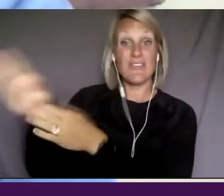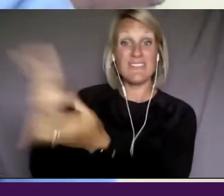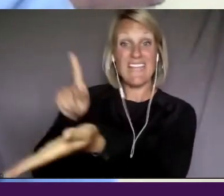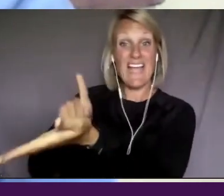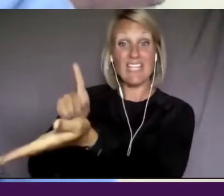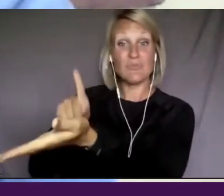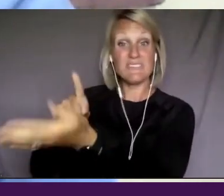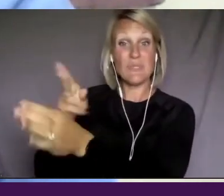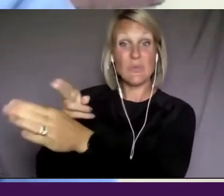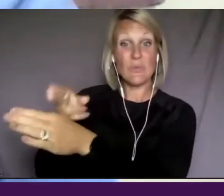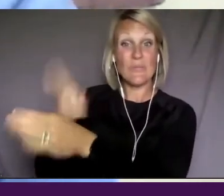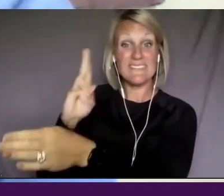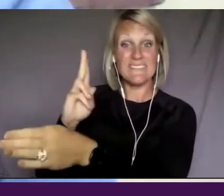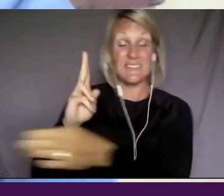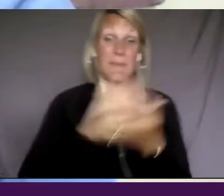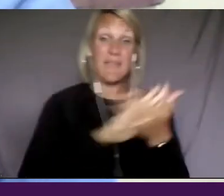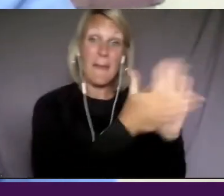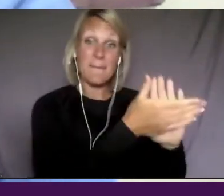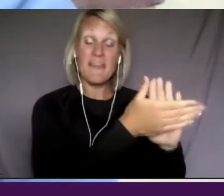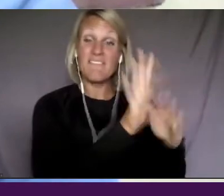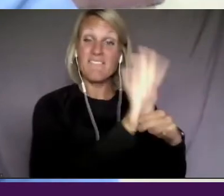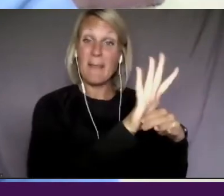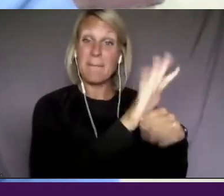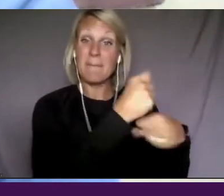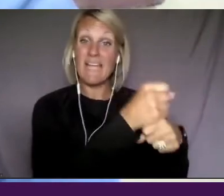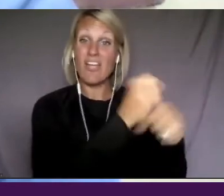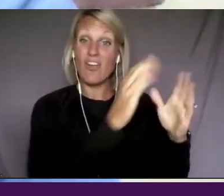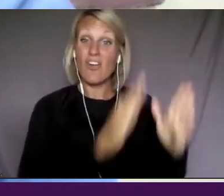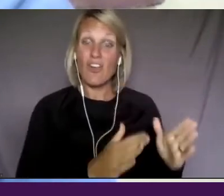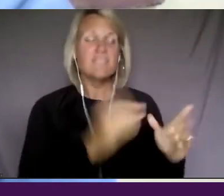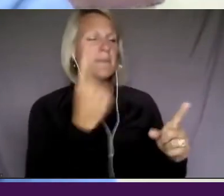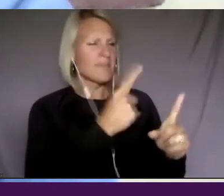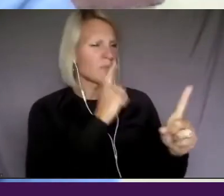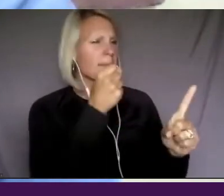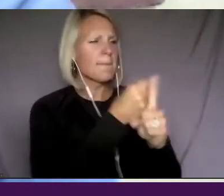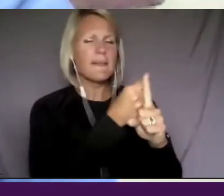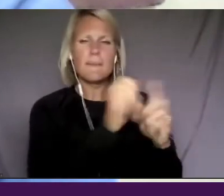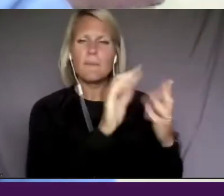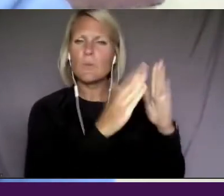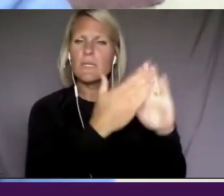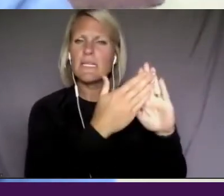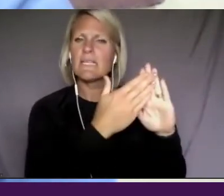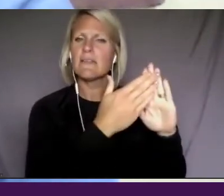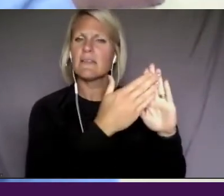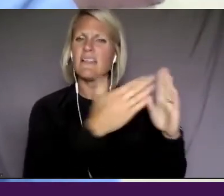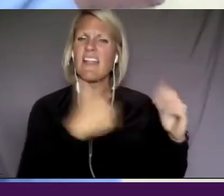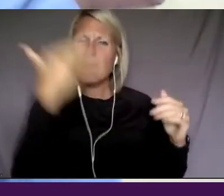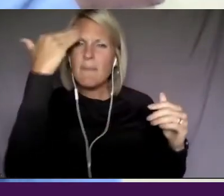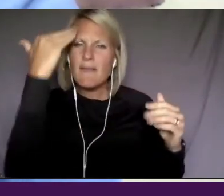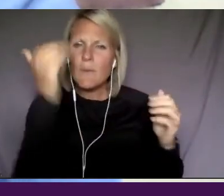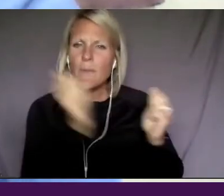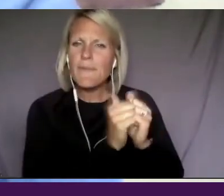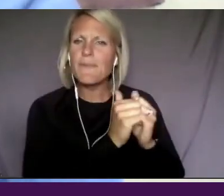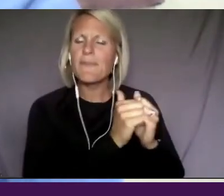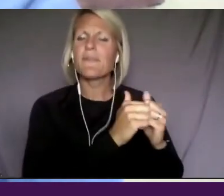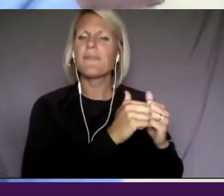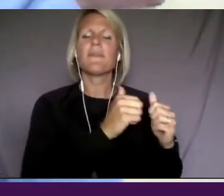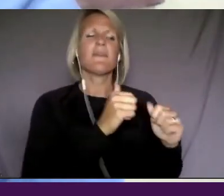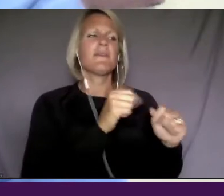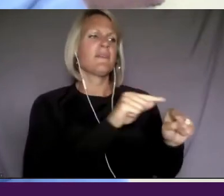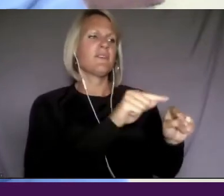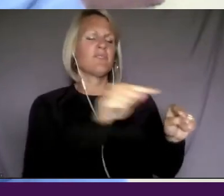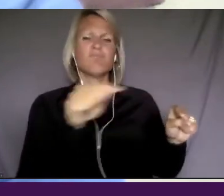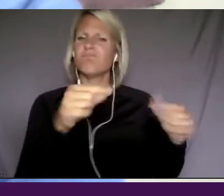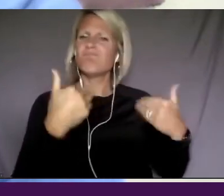to become a filmmaker, something that could really have an impact on the community that I'm from. Something that, really